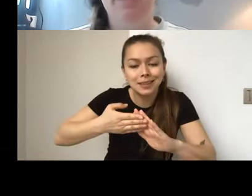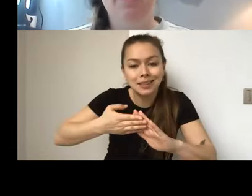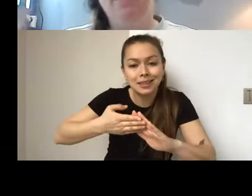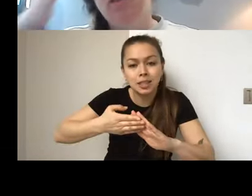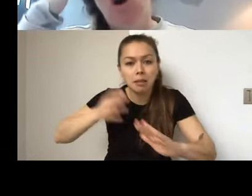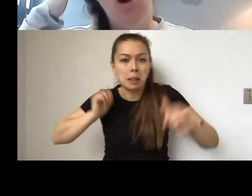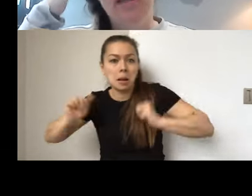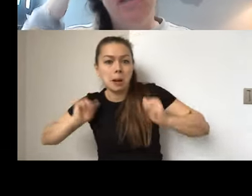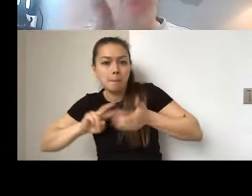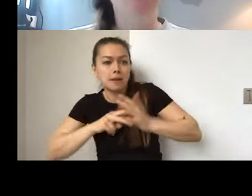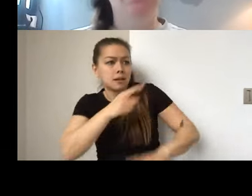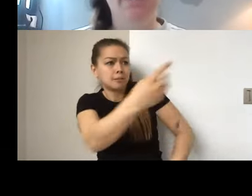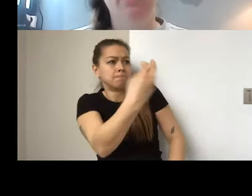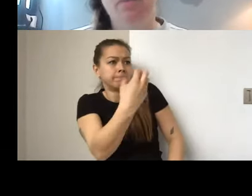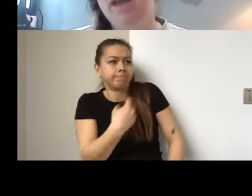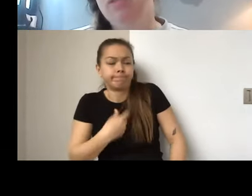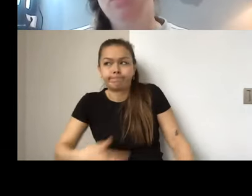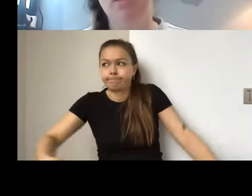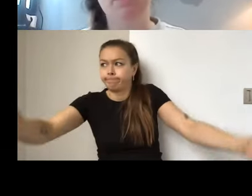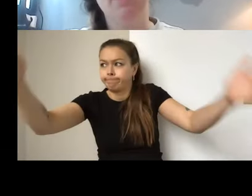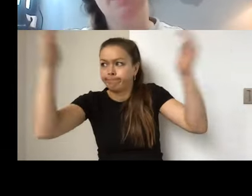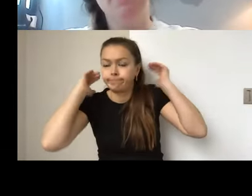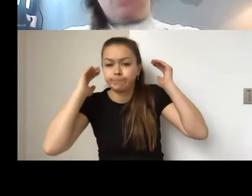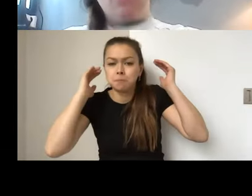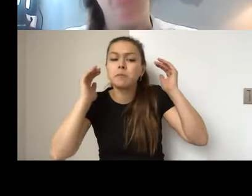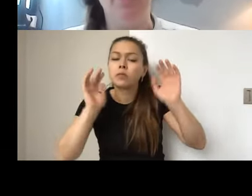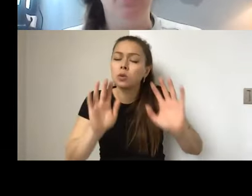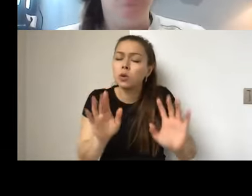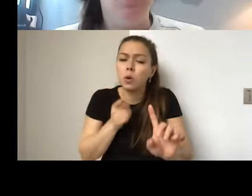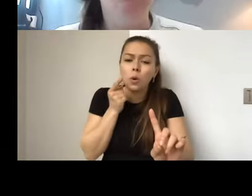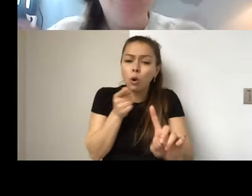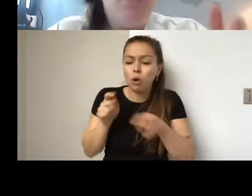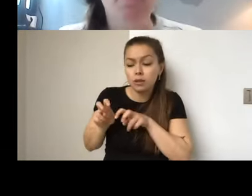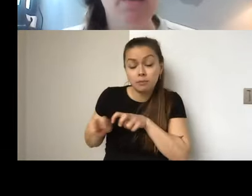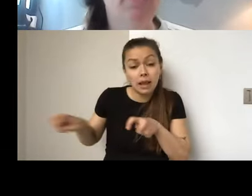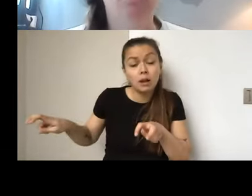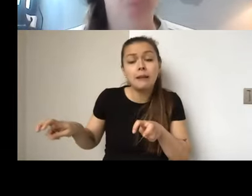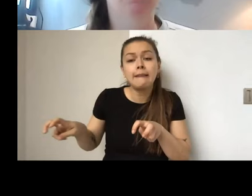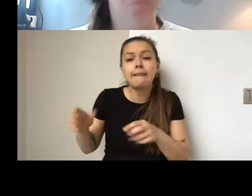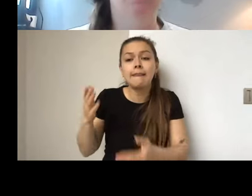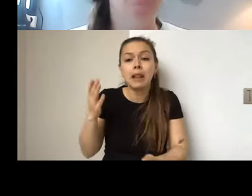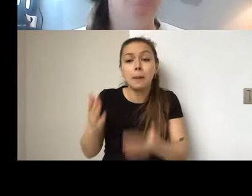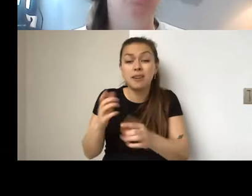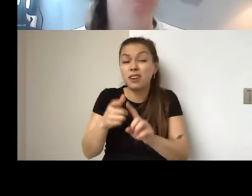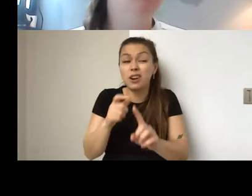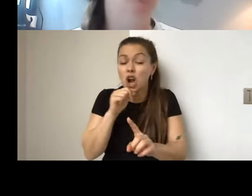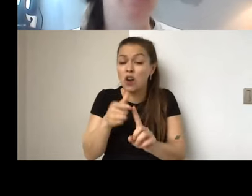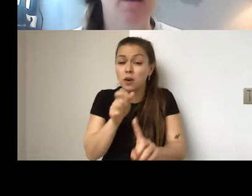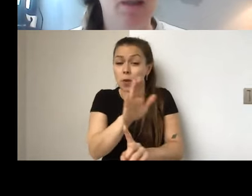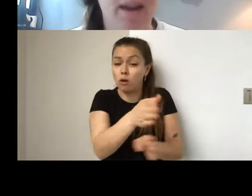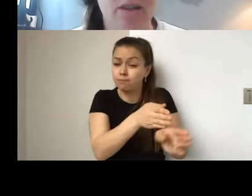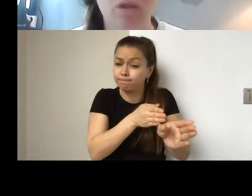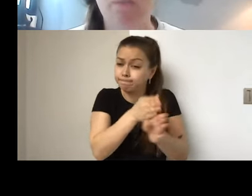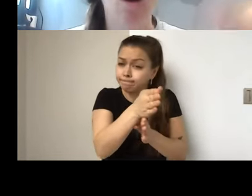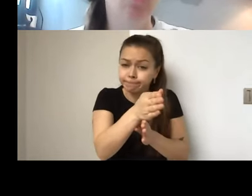and recognizing that your audience, your panel, the panel who's going to be assessing your grant, um, may not be from your artistic discipline. It's not